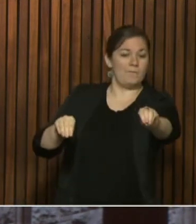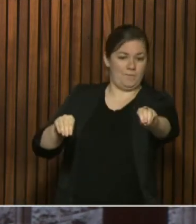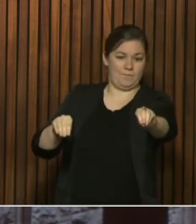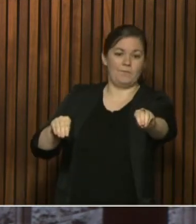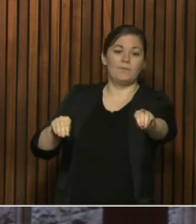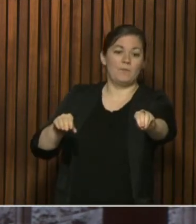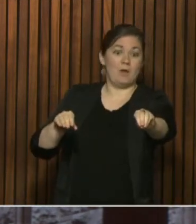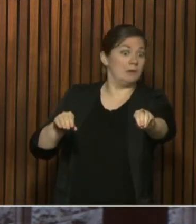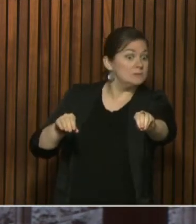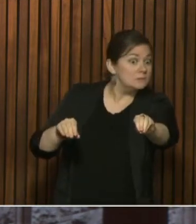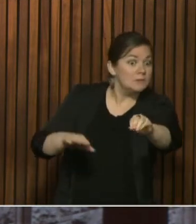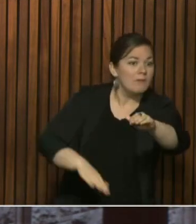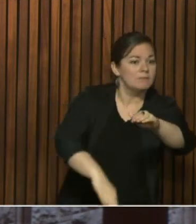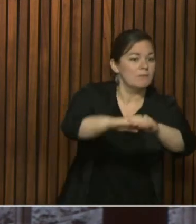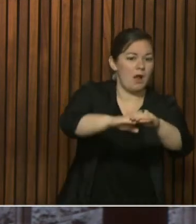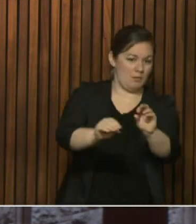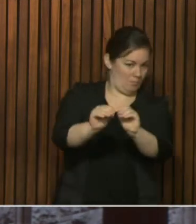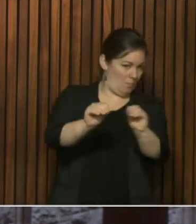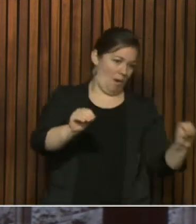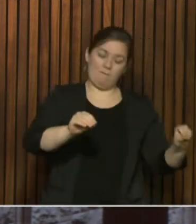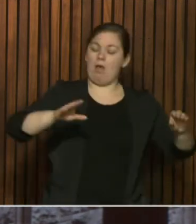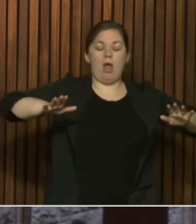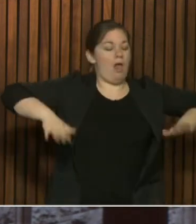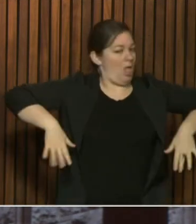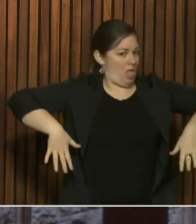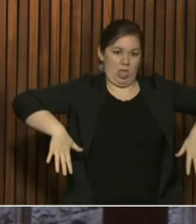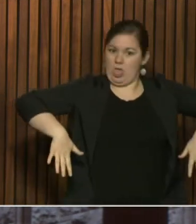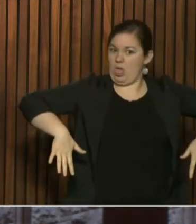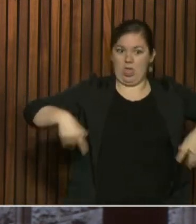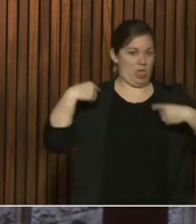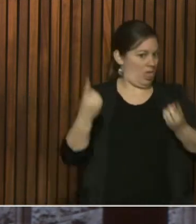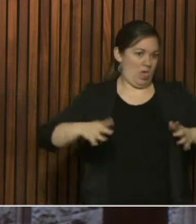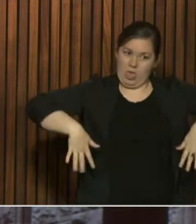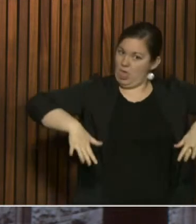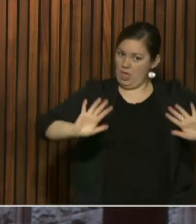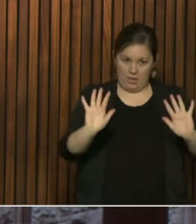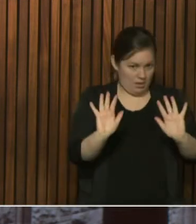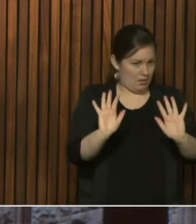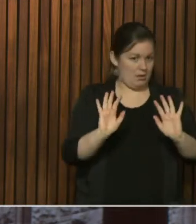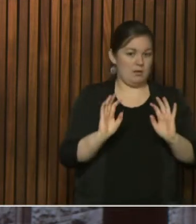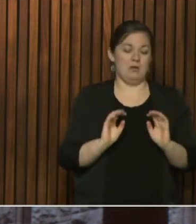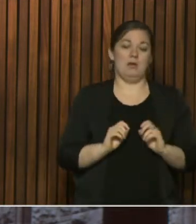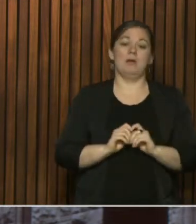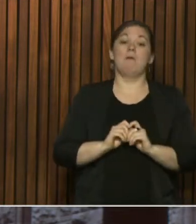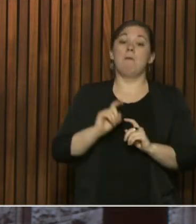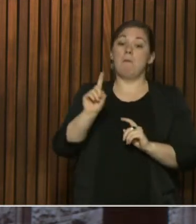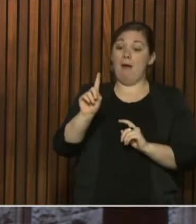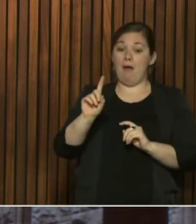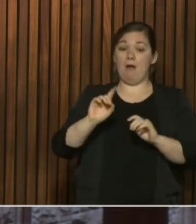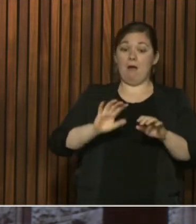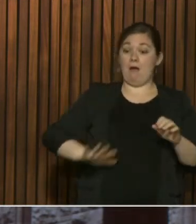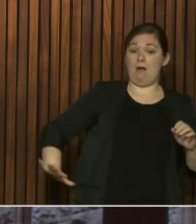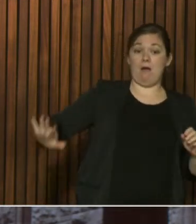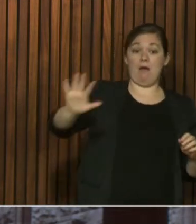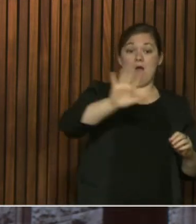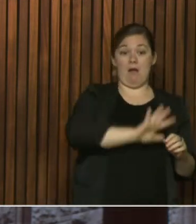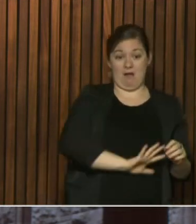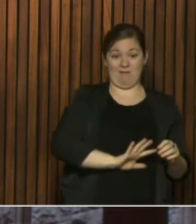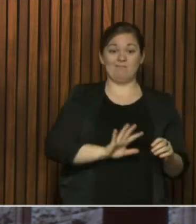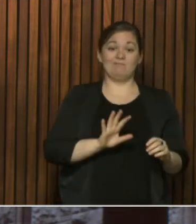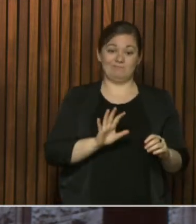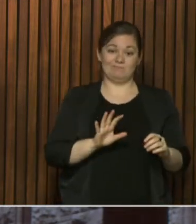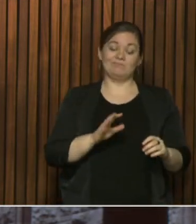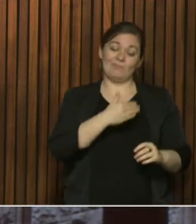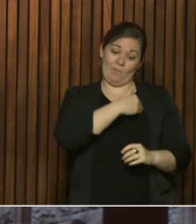that time. And while there's a 6% hospitalization, it doesn't mean it's going to be equally divided. It depends on the individuals and who have the